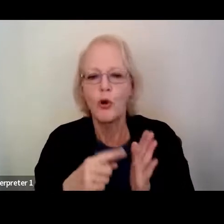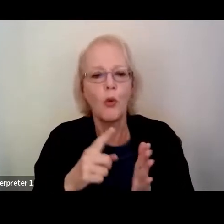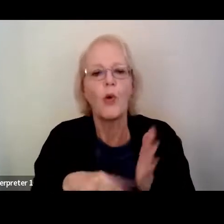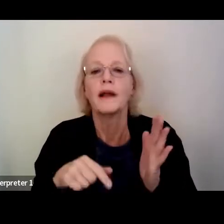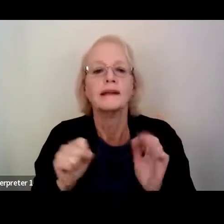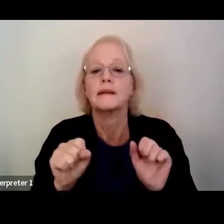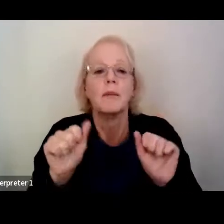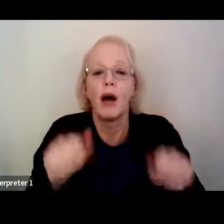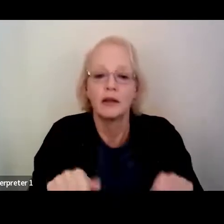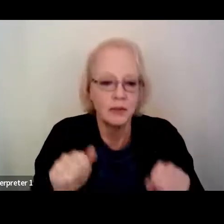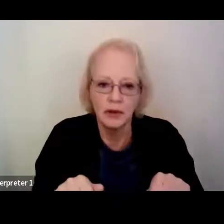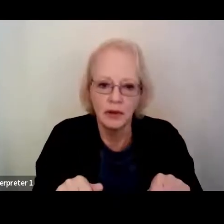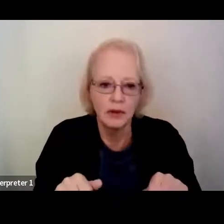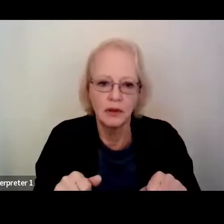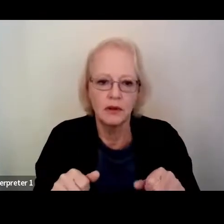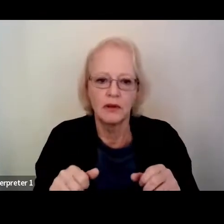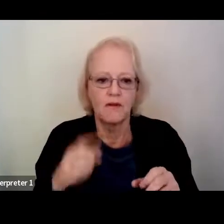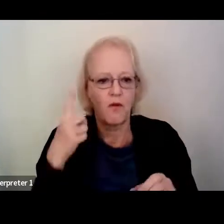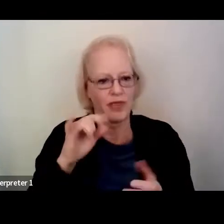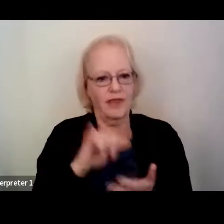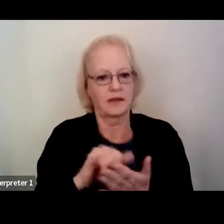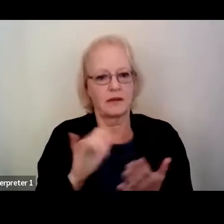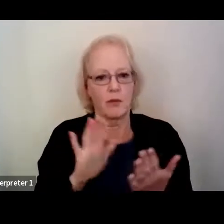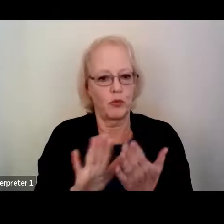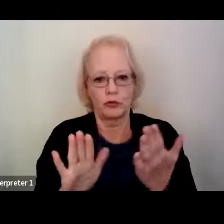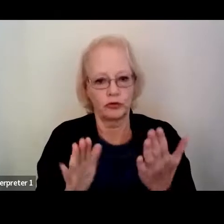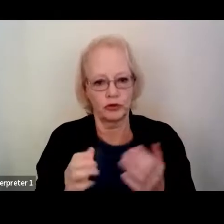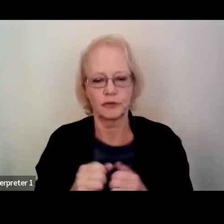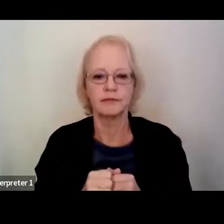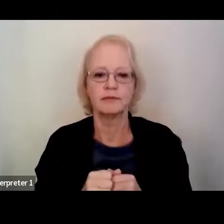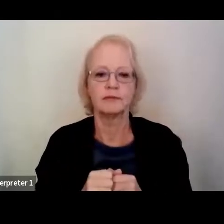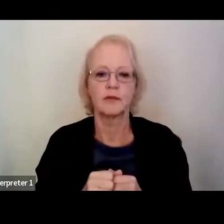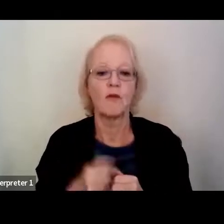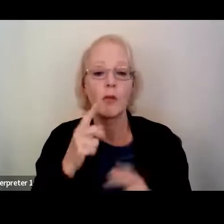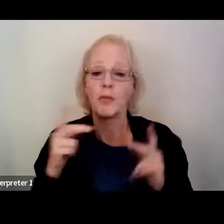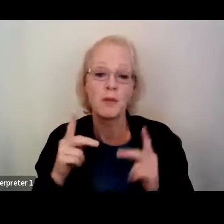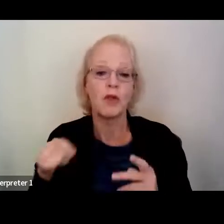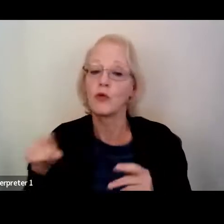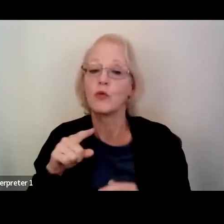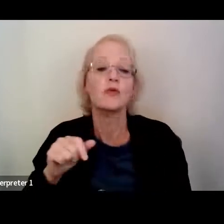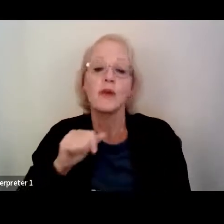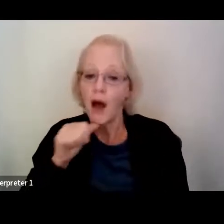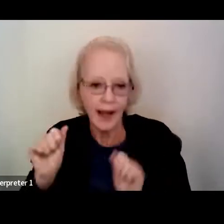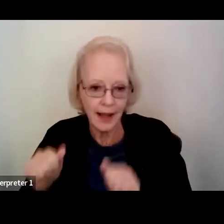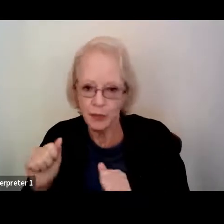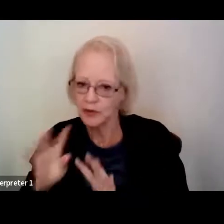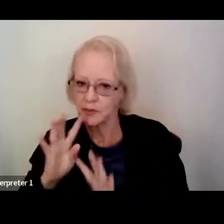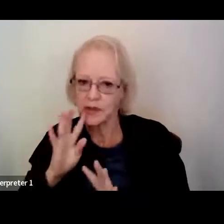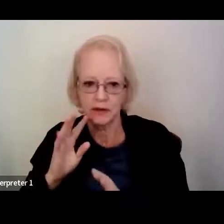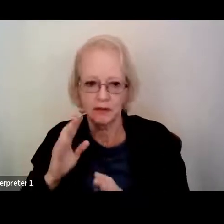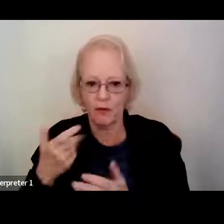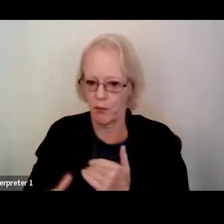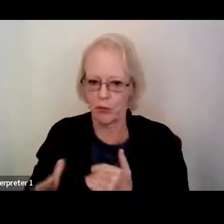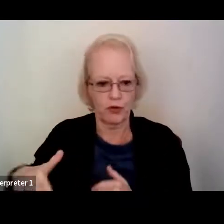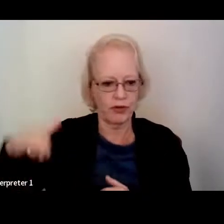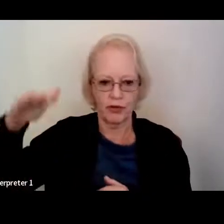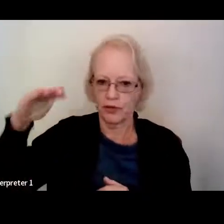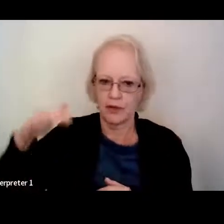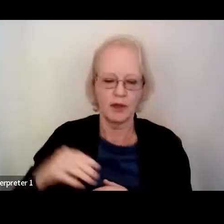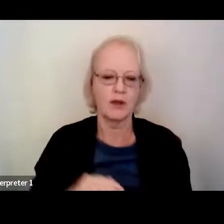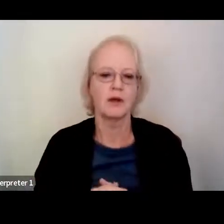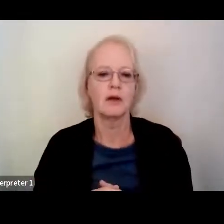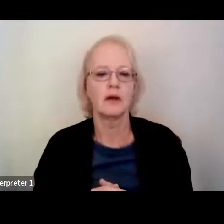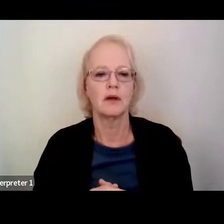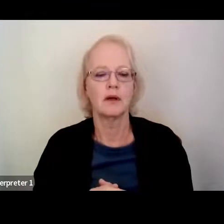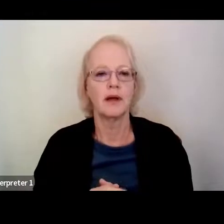in this type of approach for people who have not been able to speak from birth. So, in some ways,